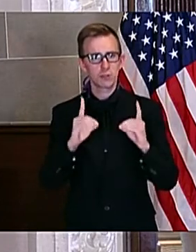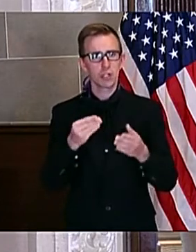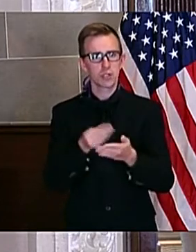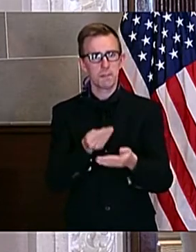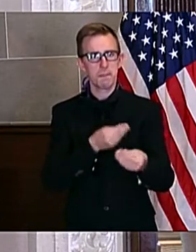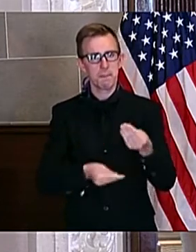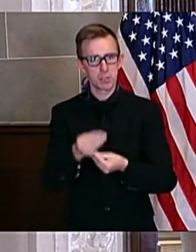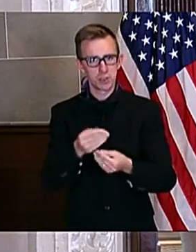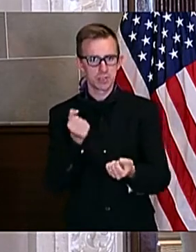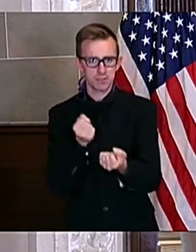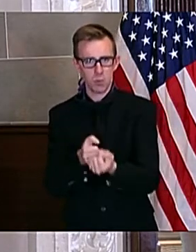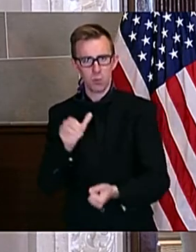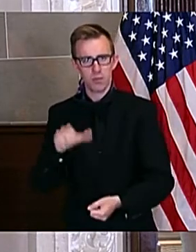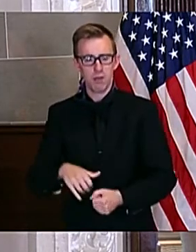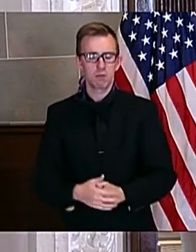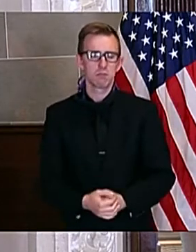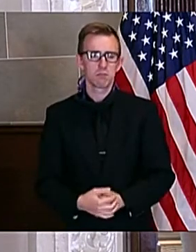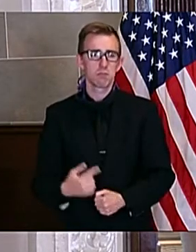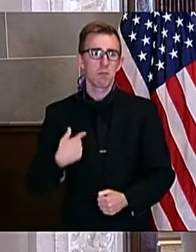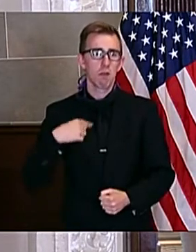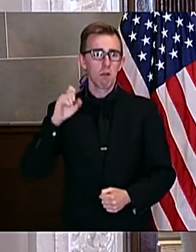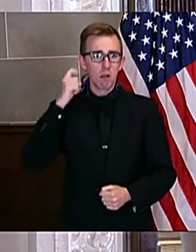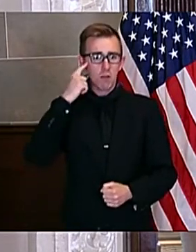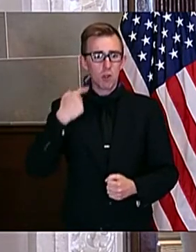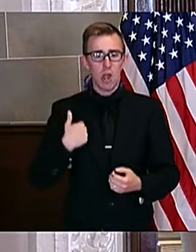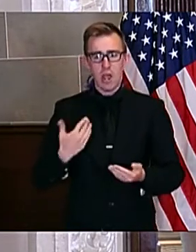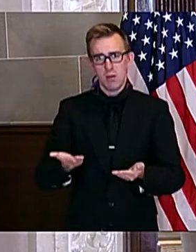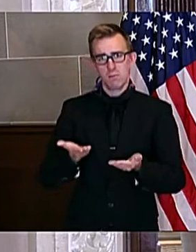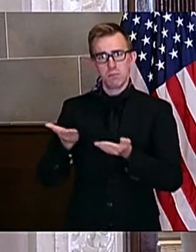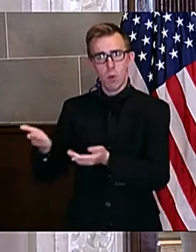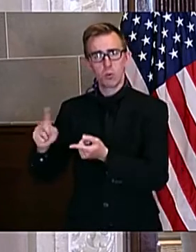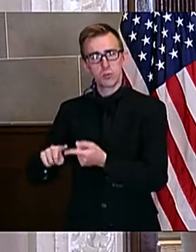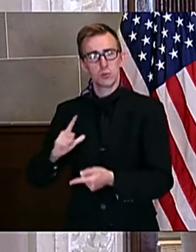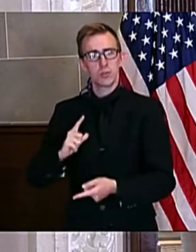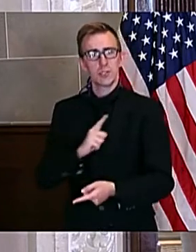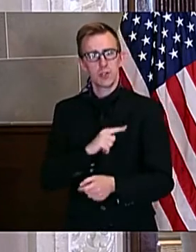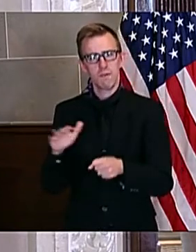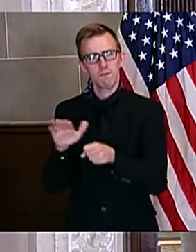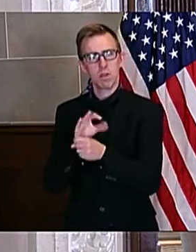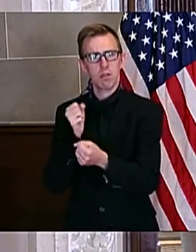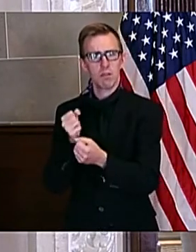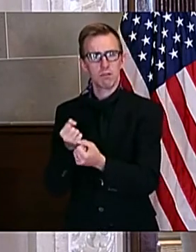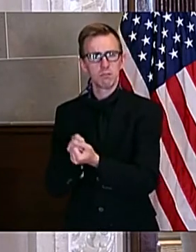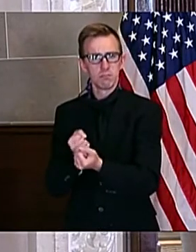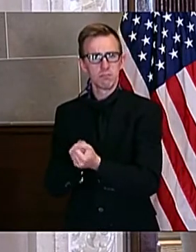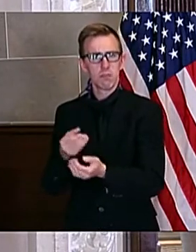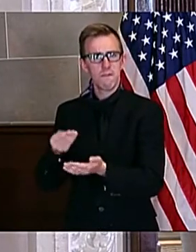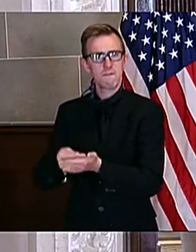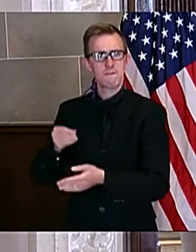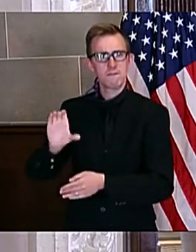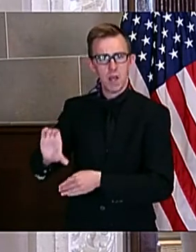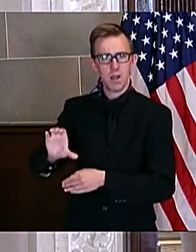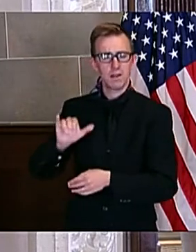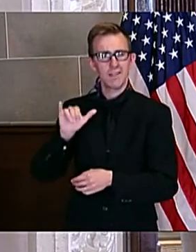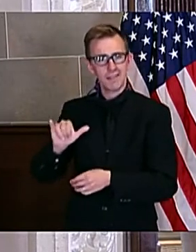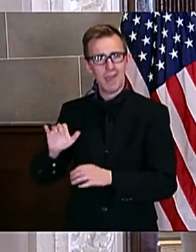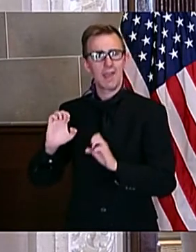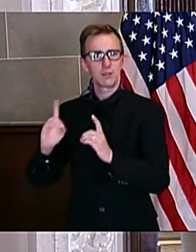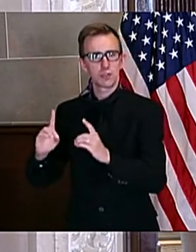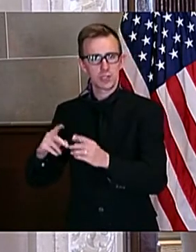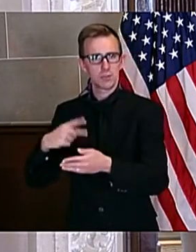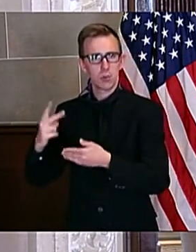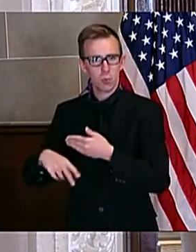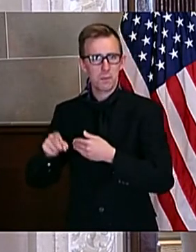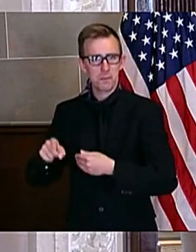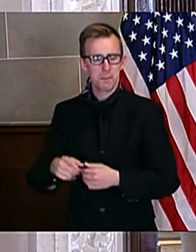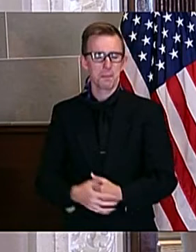As Governor, I have proposed budgets that fully funded education. And before COVID-19, one